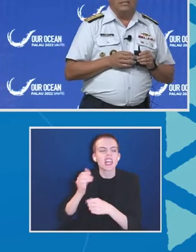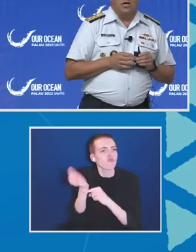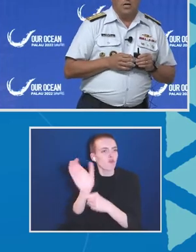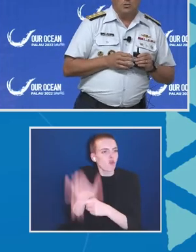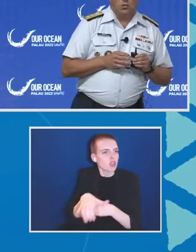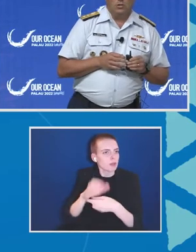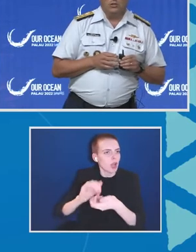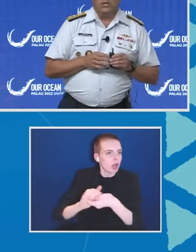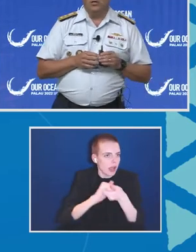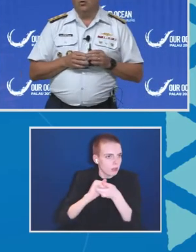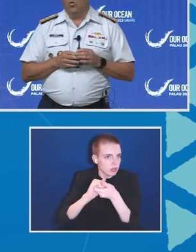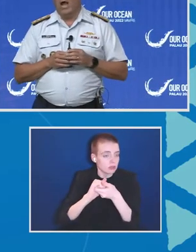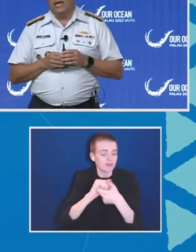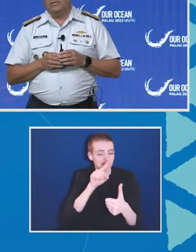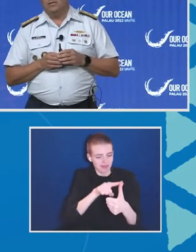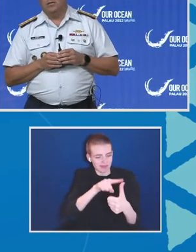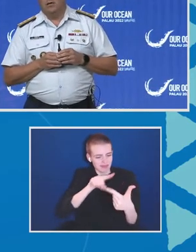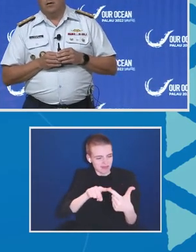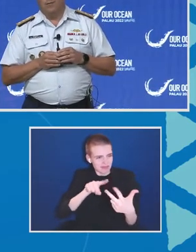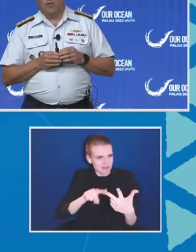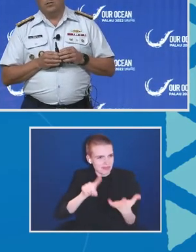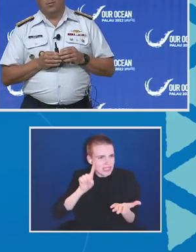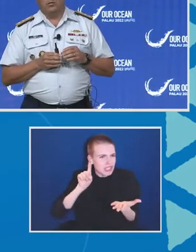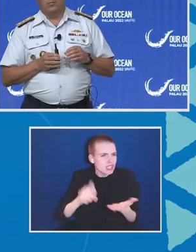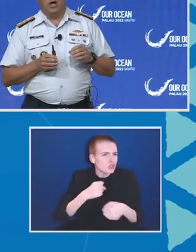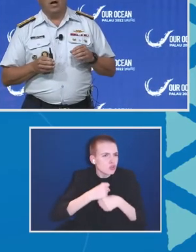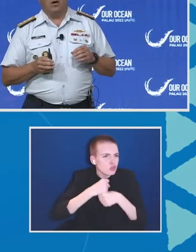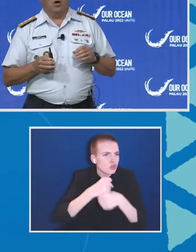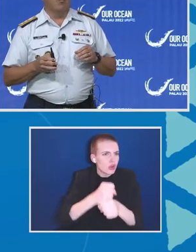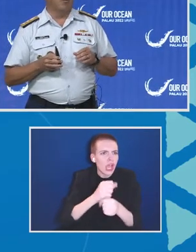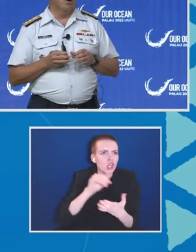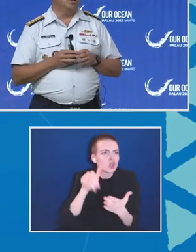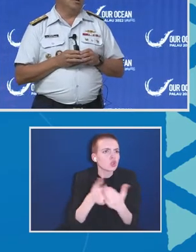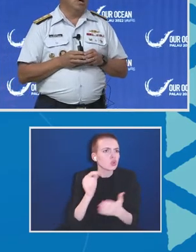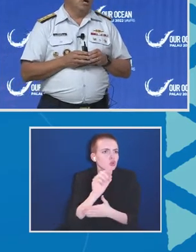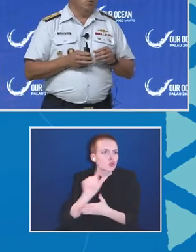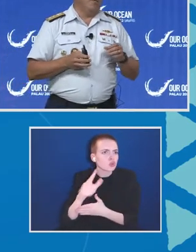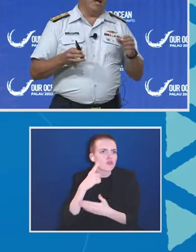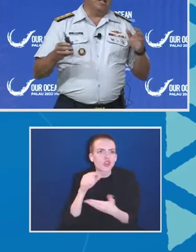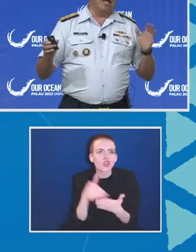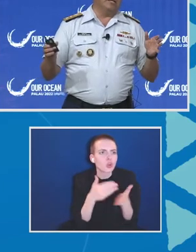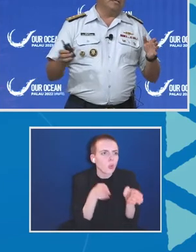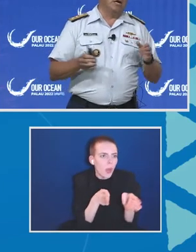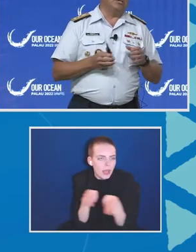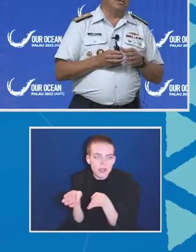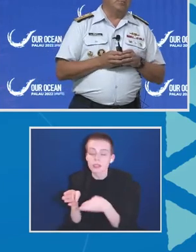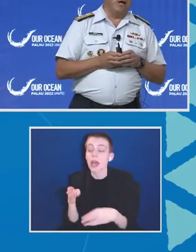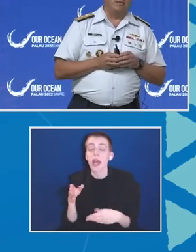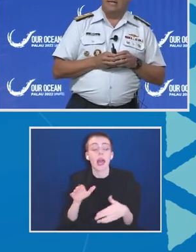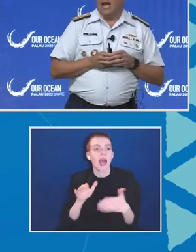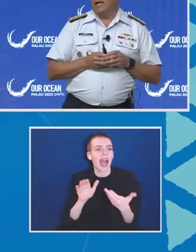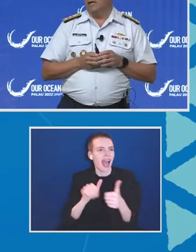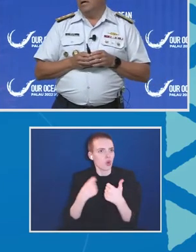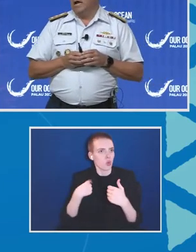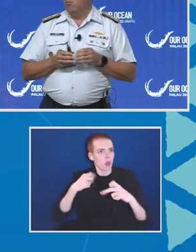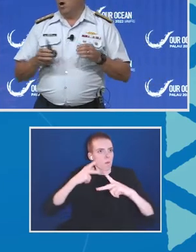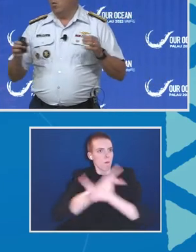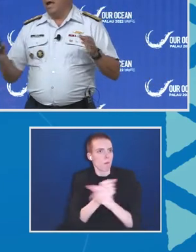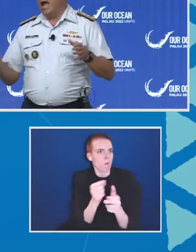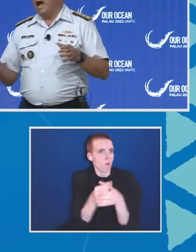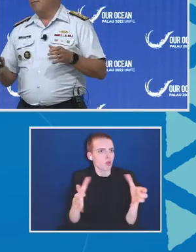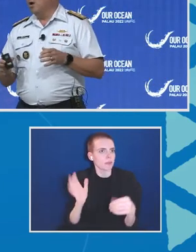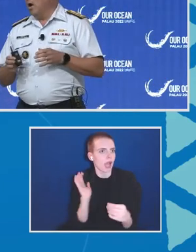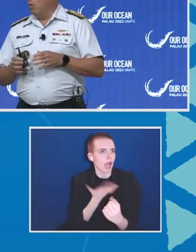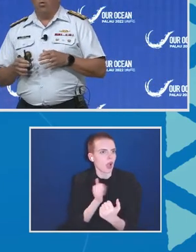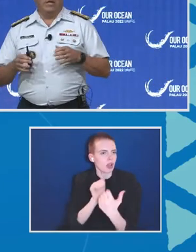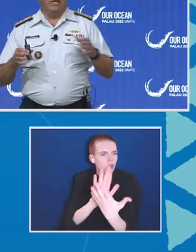mobilize tools in new ways, force-multiplying our approach. We've had a lot of discussions about data and